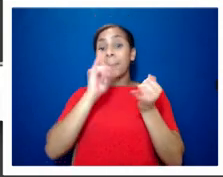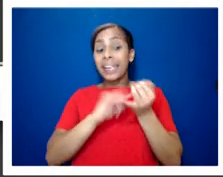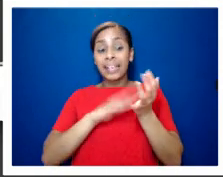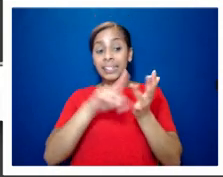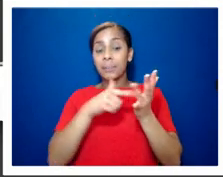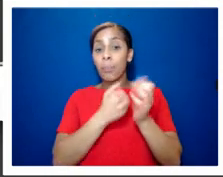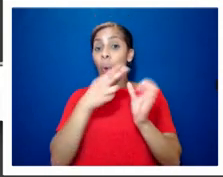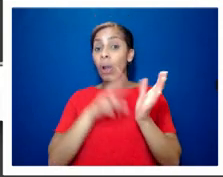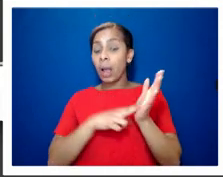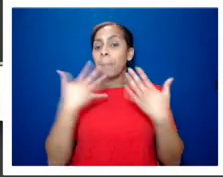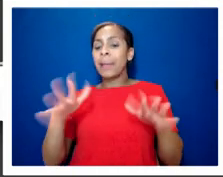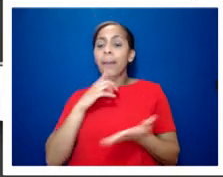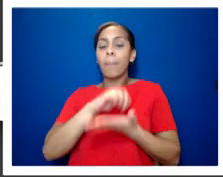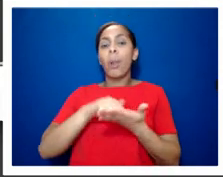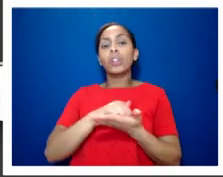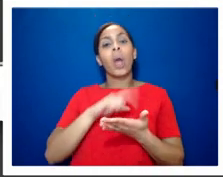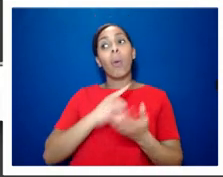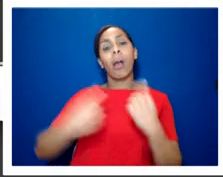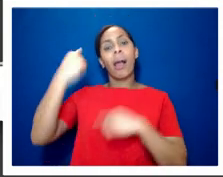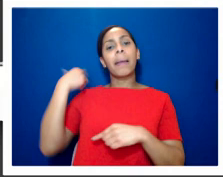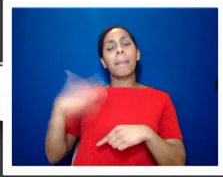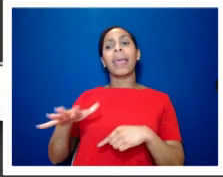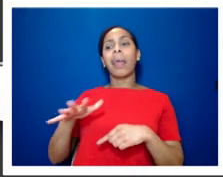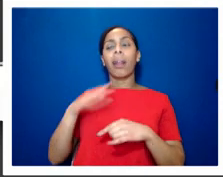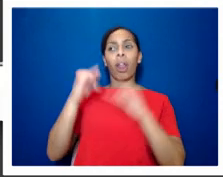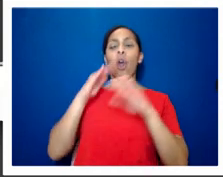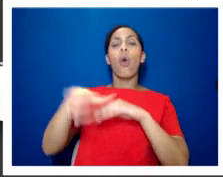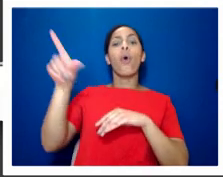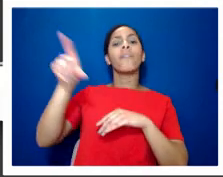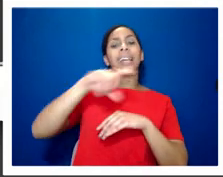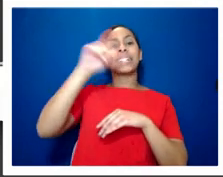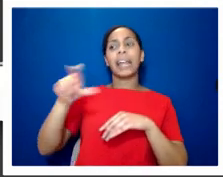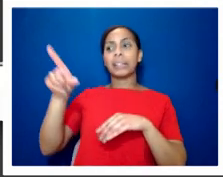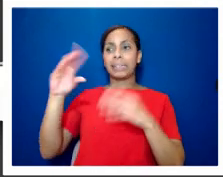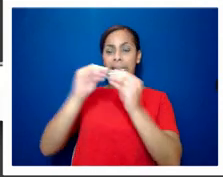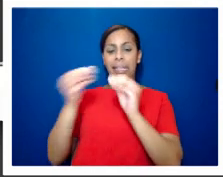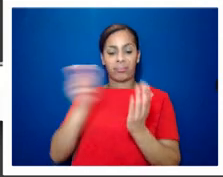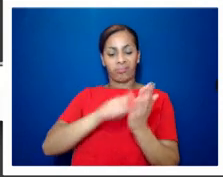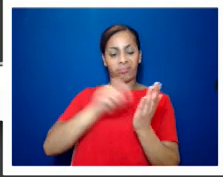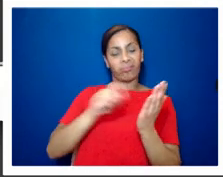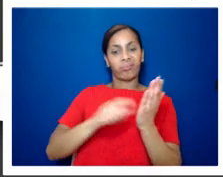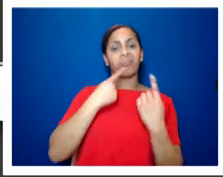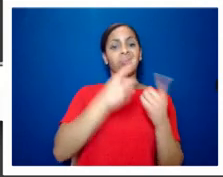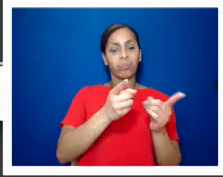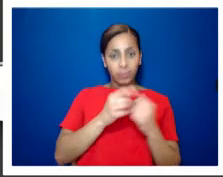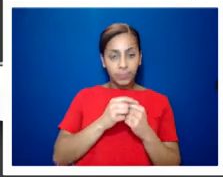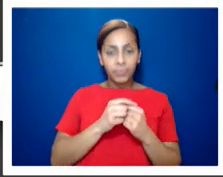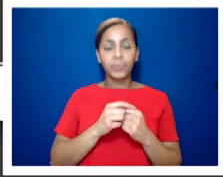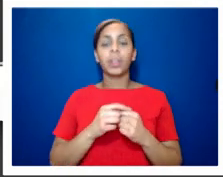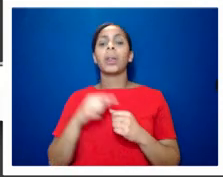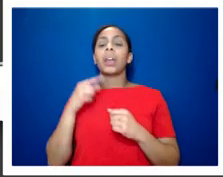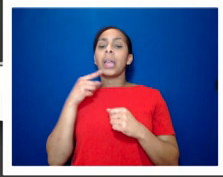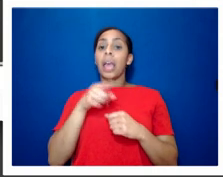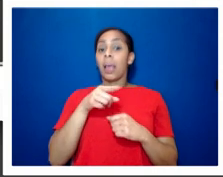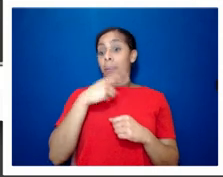in eastenders and when he refers to yuppie puffs um and michael cashman who's one half of that the gay kiss in eastenders